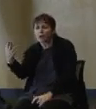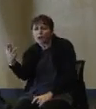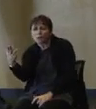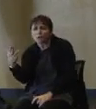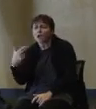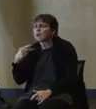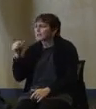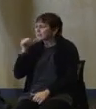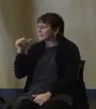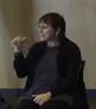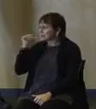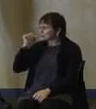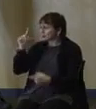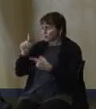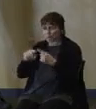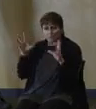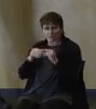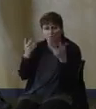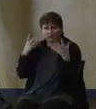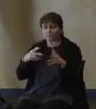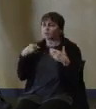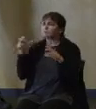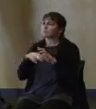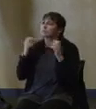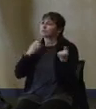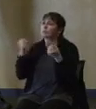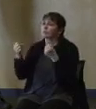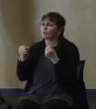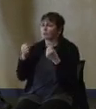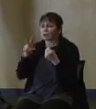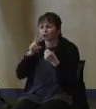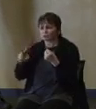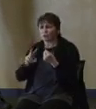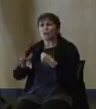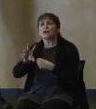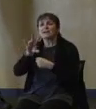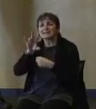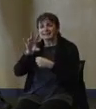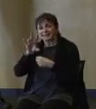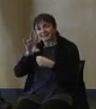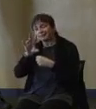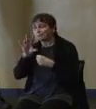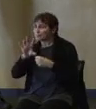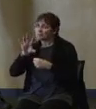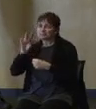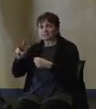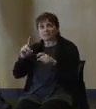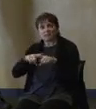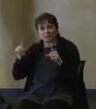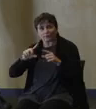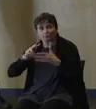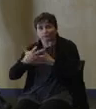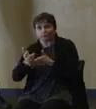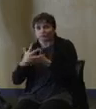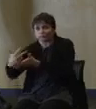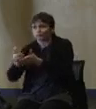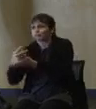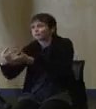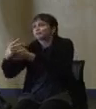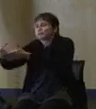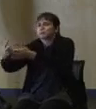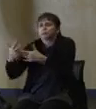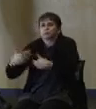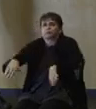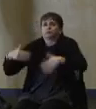seven incidents between here and Interchange 7A, all single vehicles, all spinouts. Just because you can't